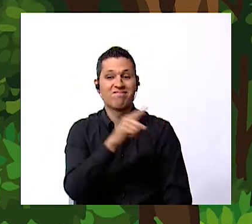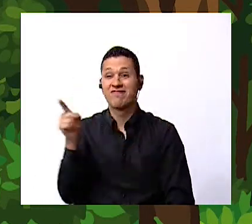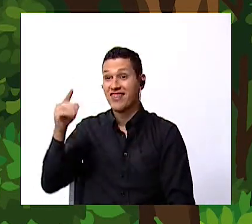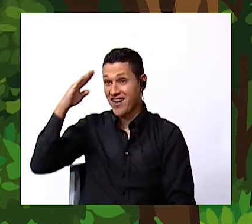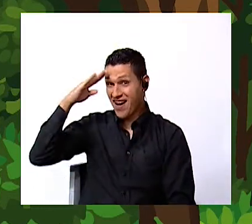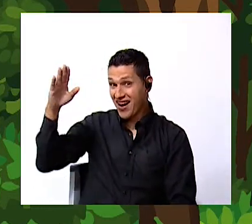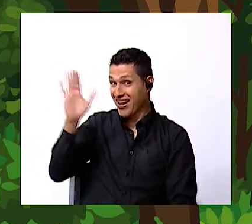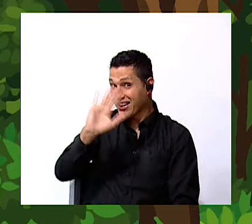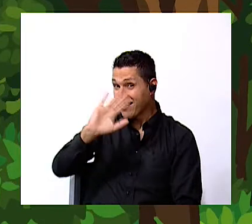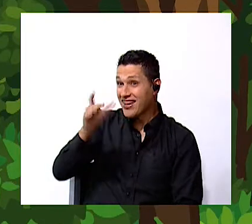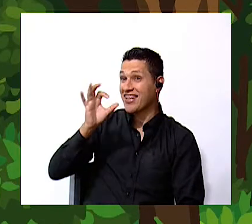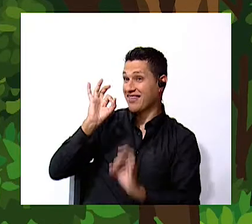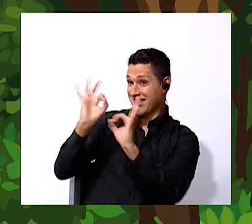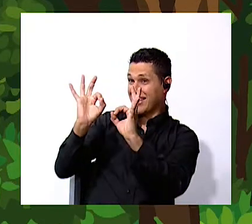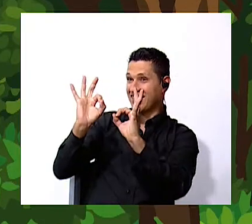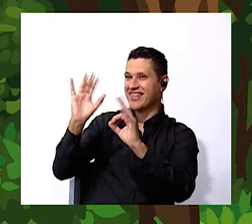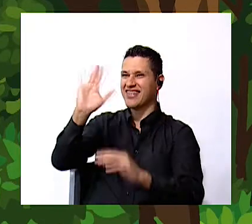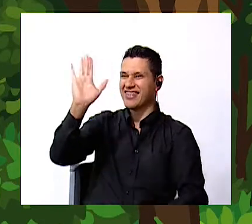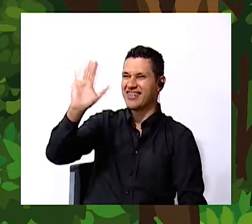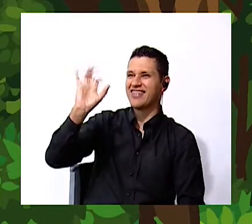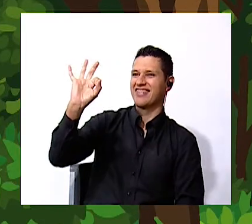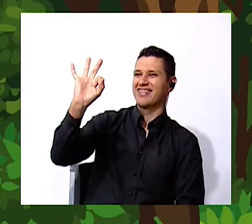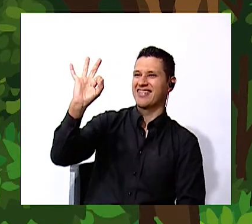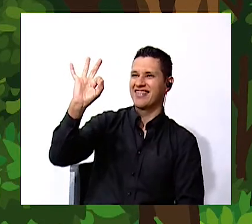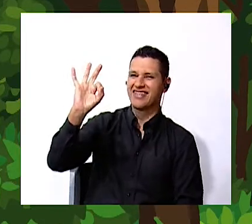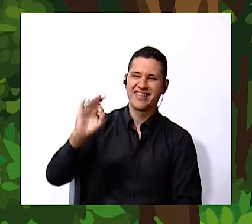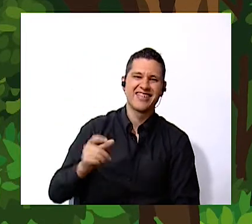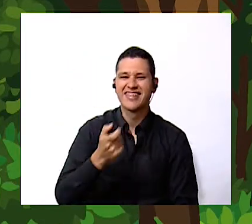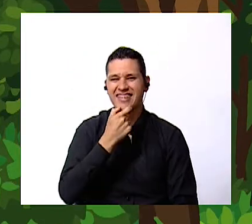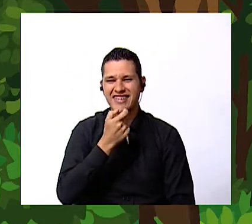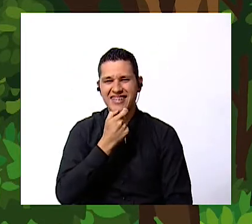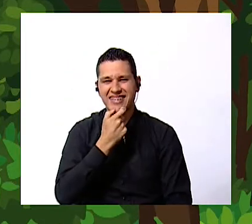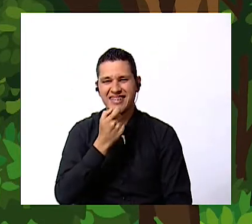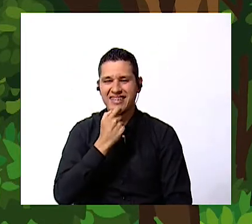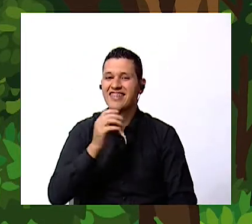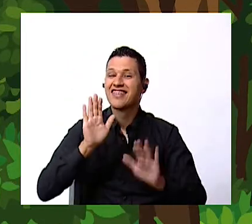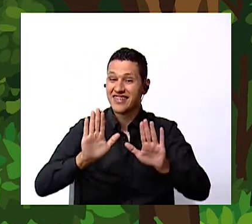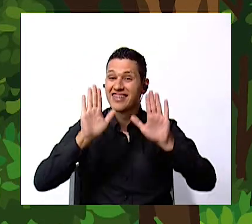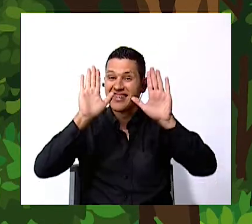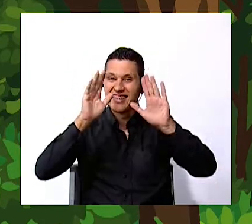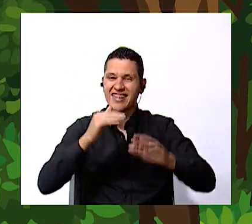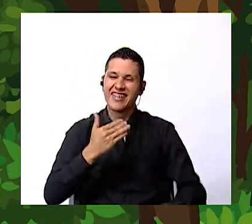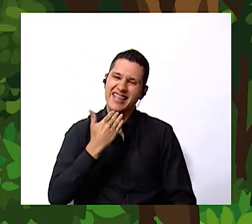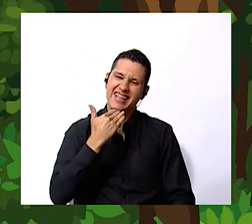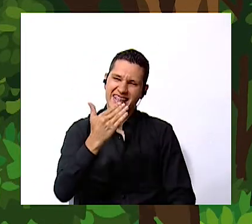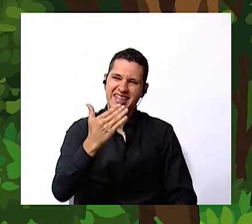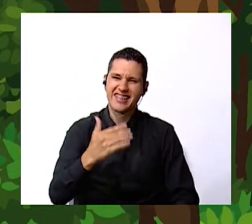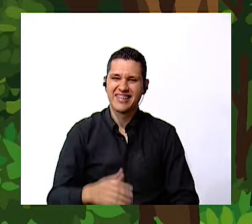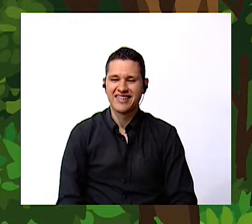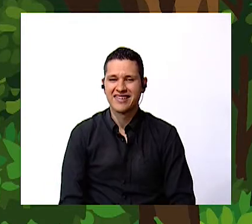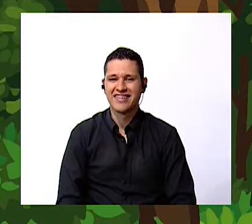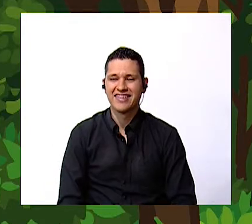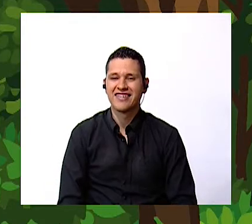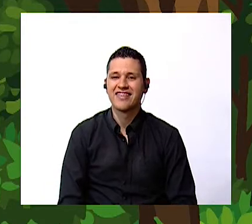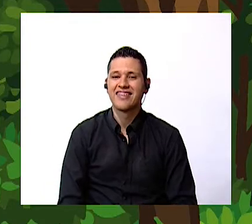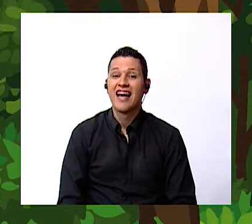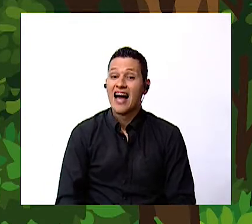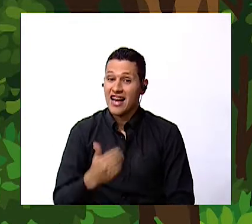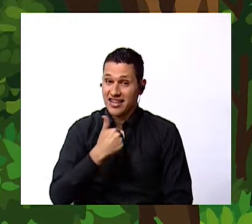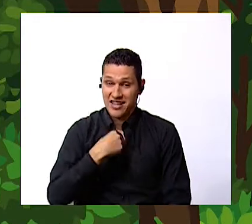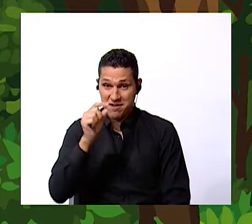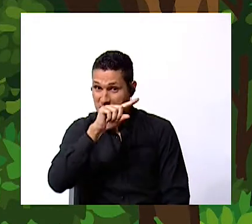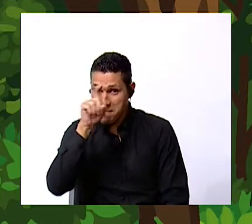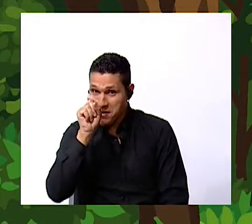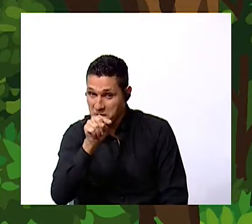how are you excellent thanks for helping us I have a question